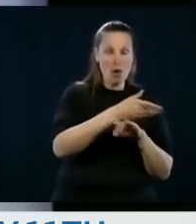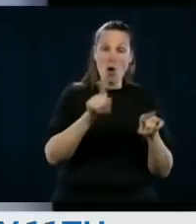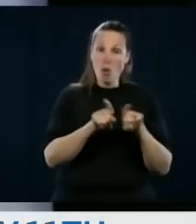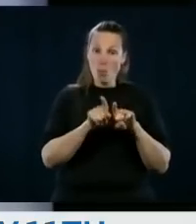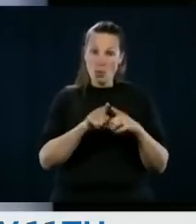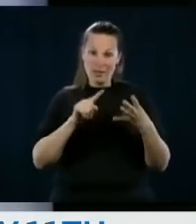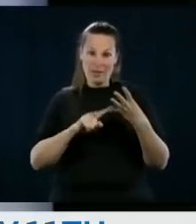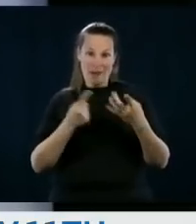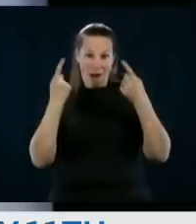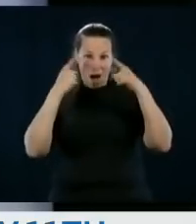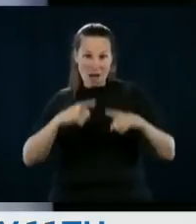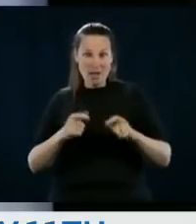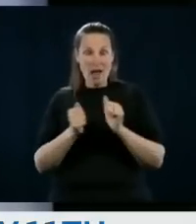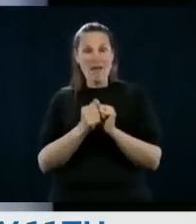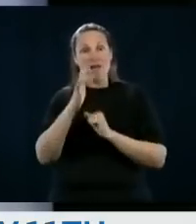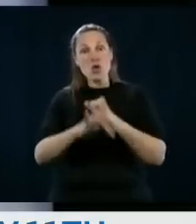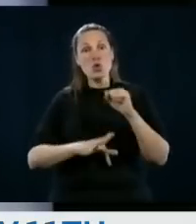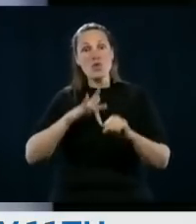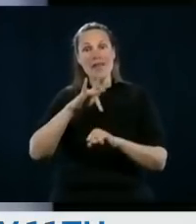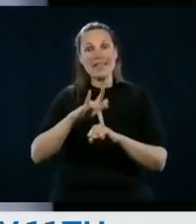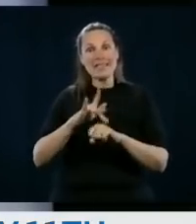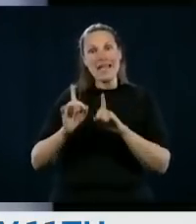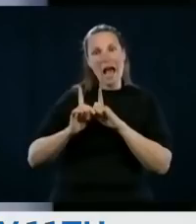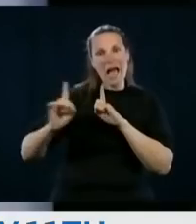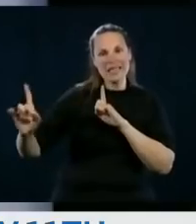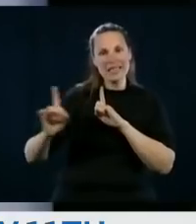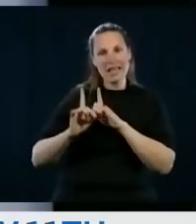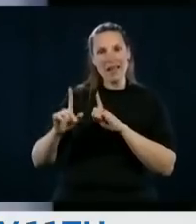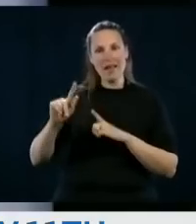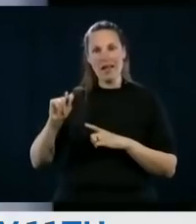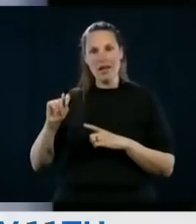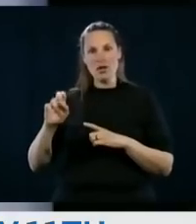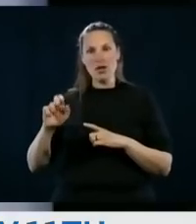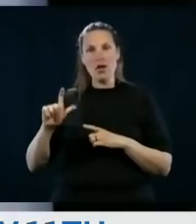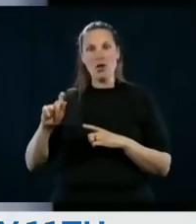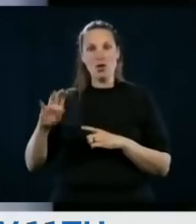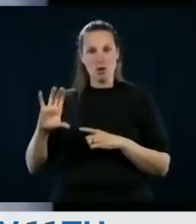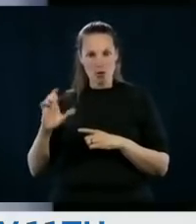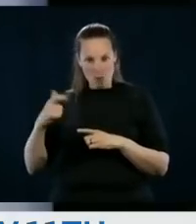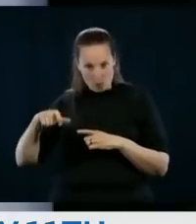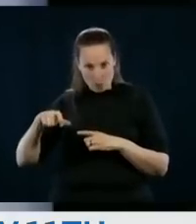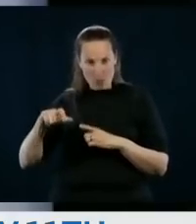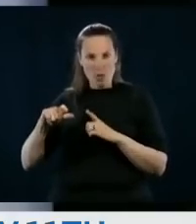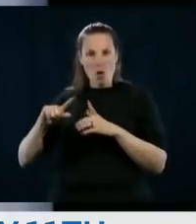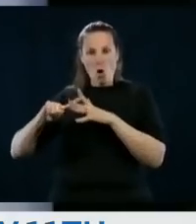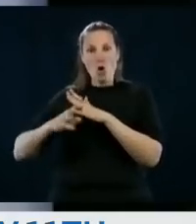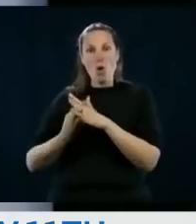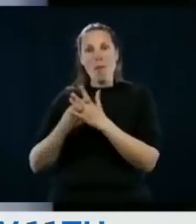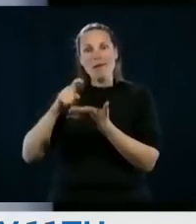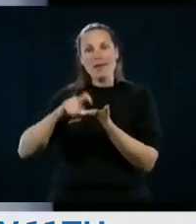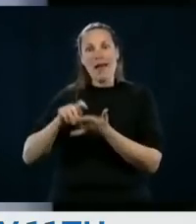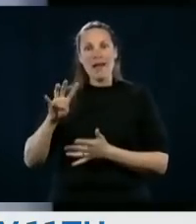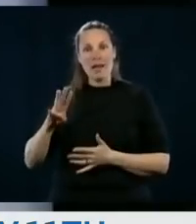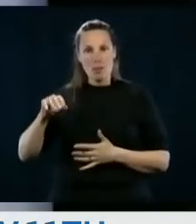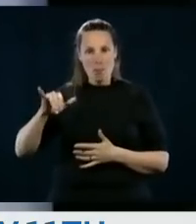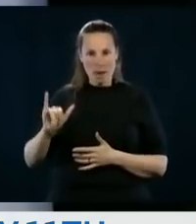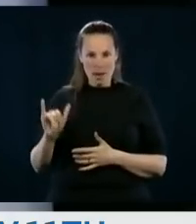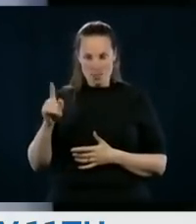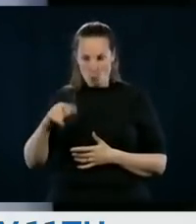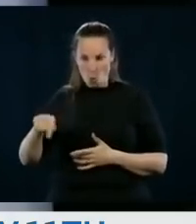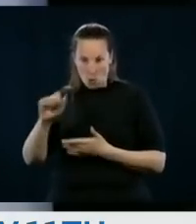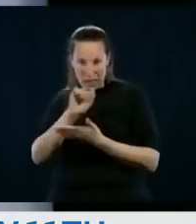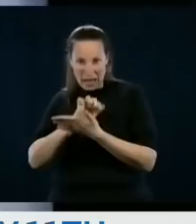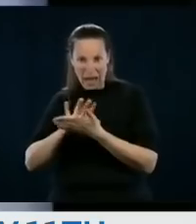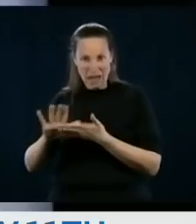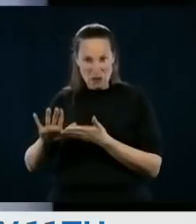tools. And finally, we have a great agreement with our remote universities, TELUC, which as of the 4th of May, we'll